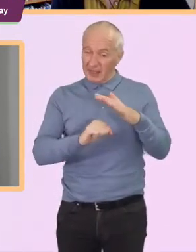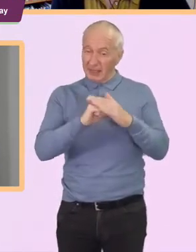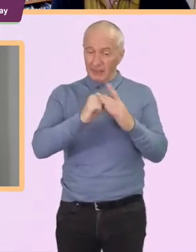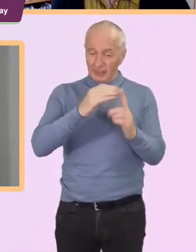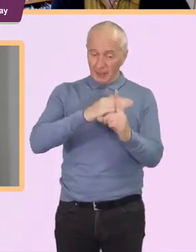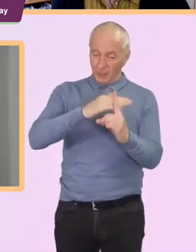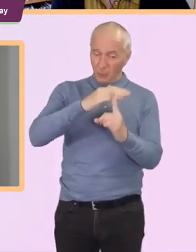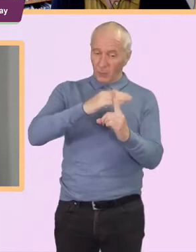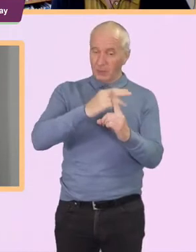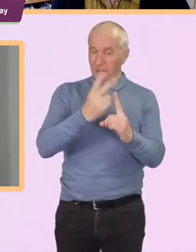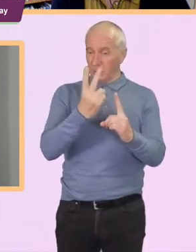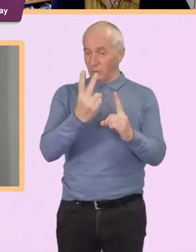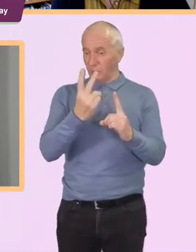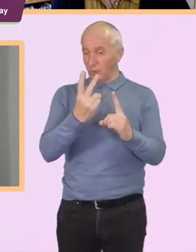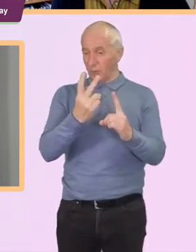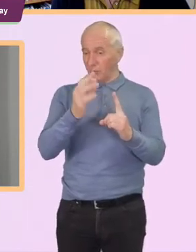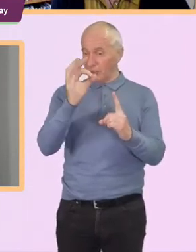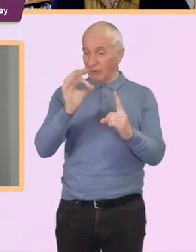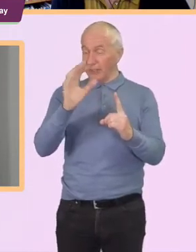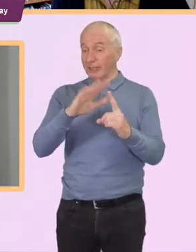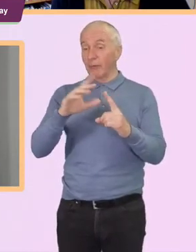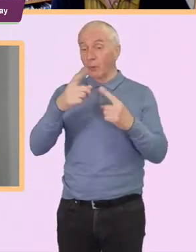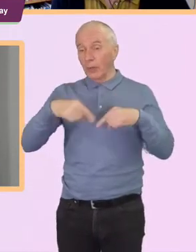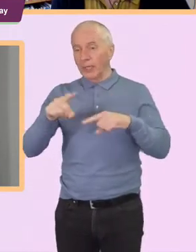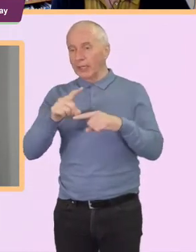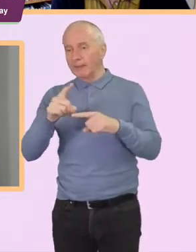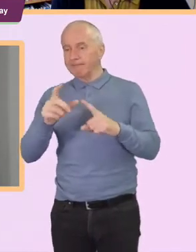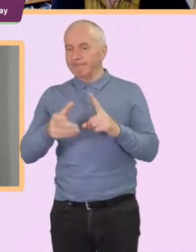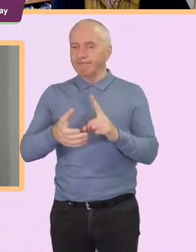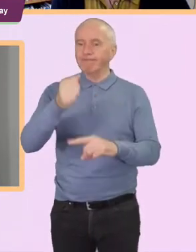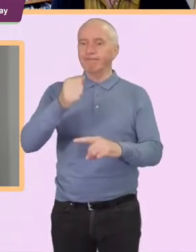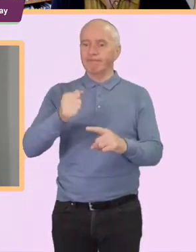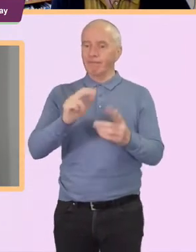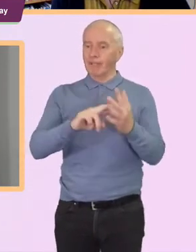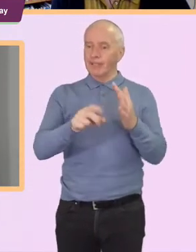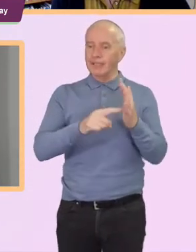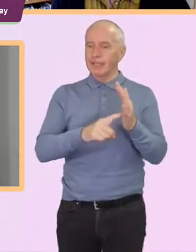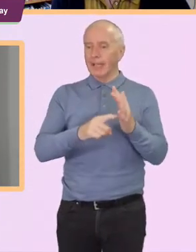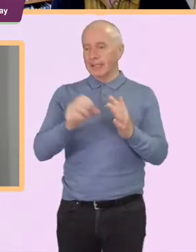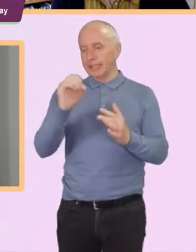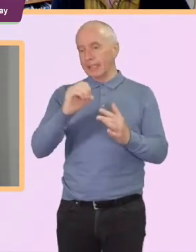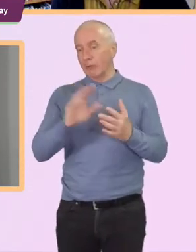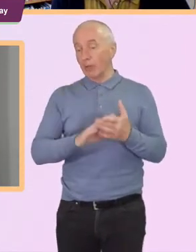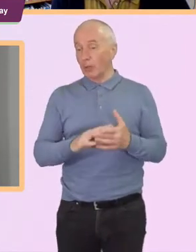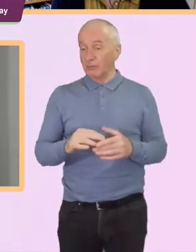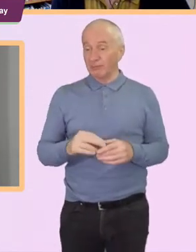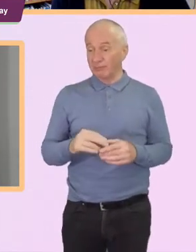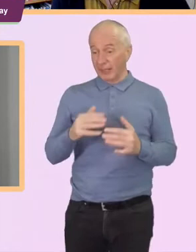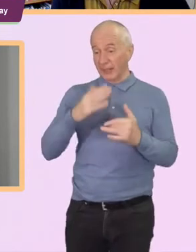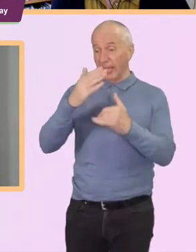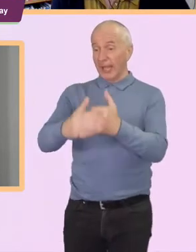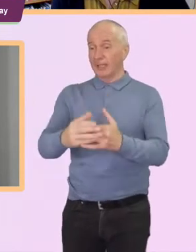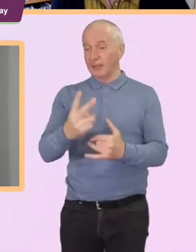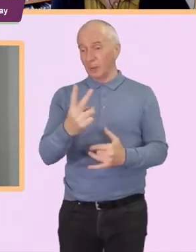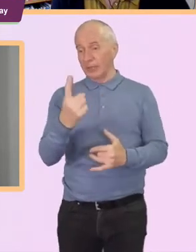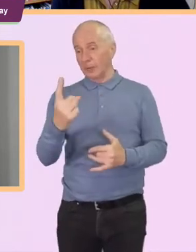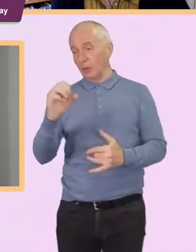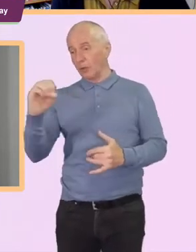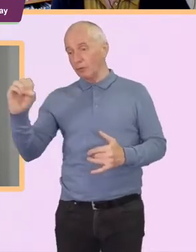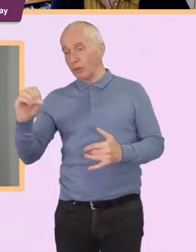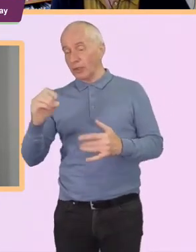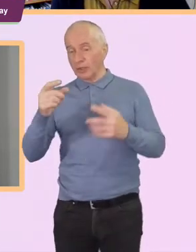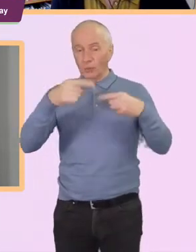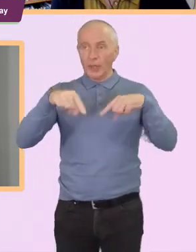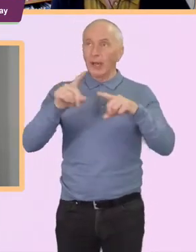by then. Actually to reach 1.5 degrees by the end of the century after 2050 we have to start taking carbon dioxide out the